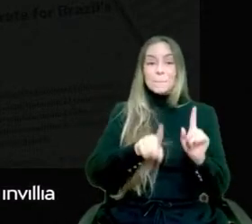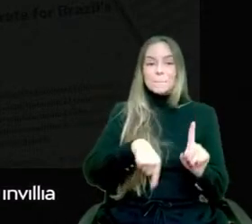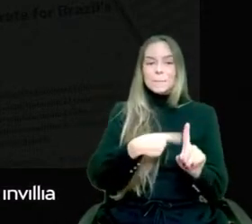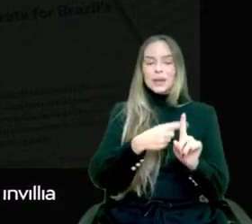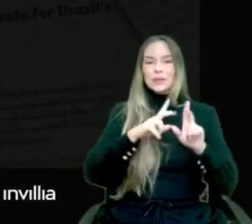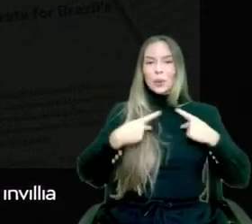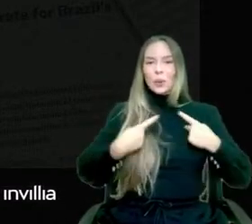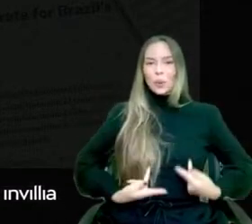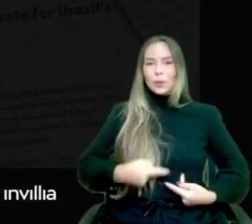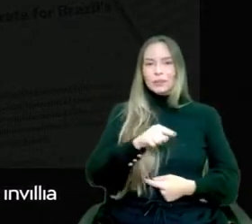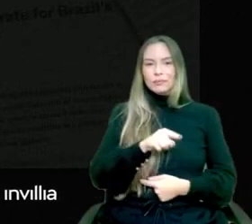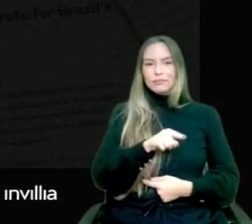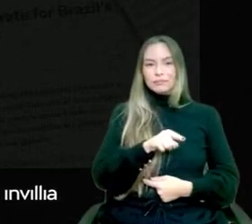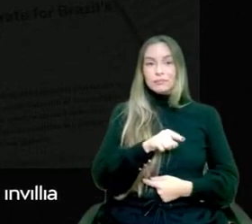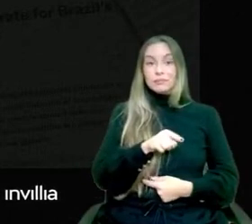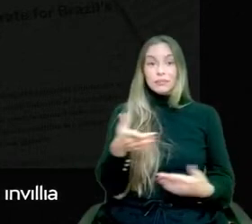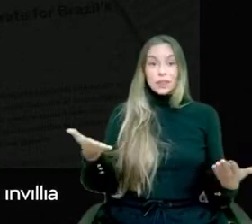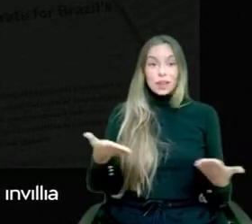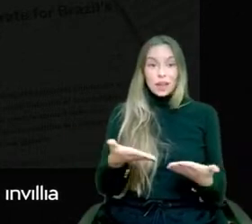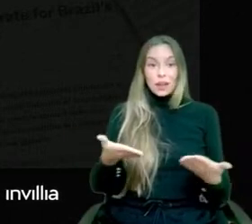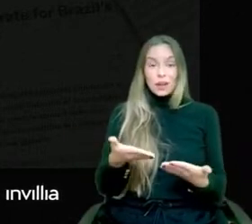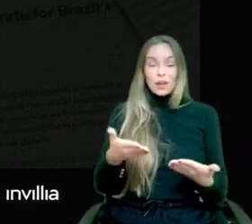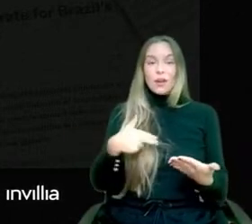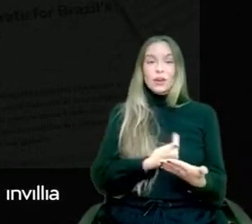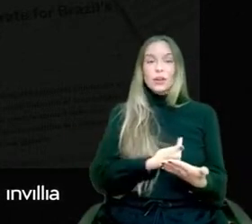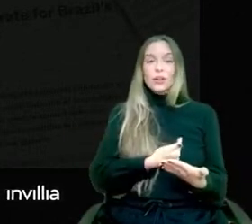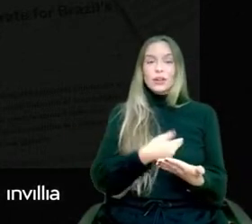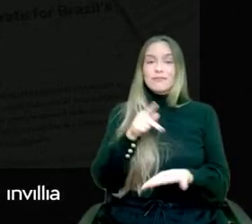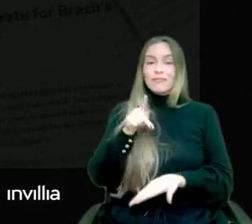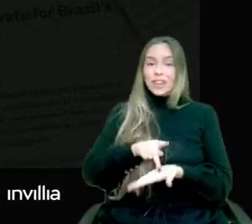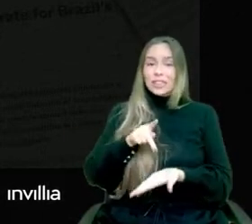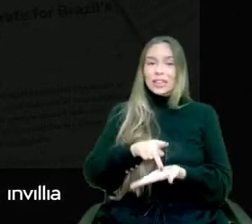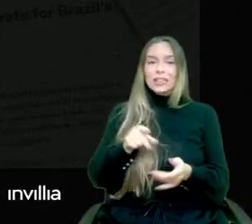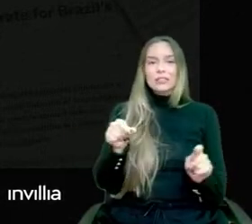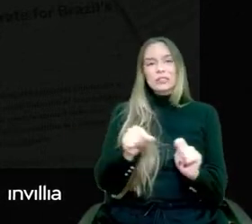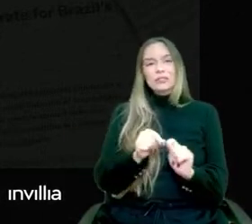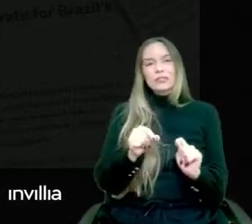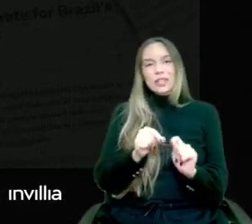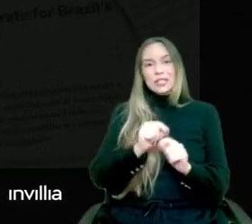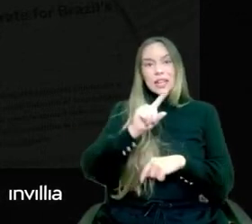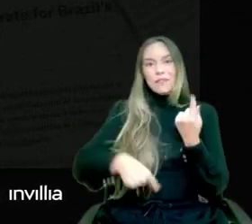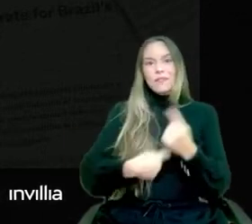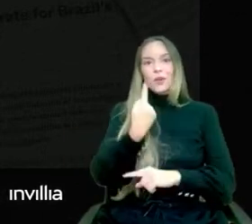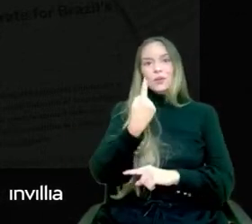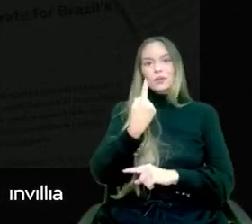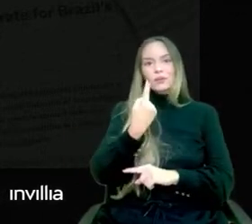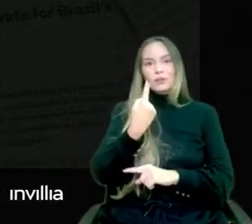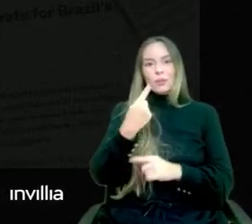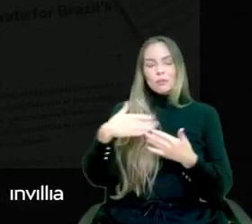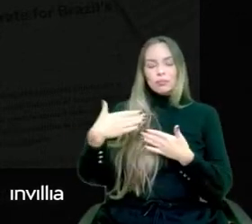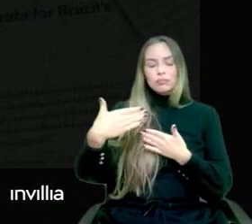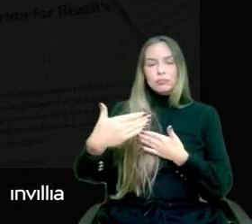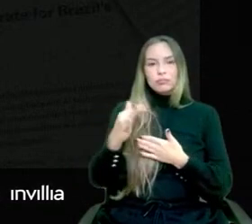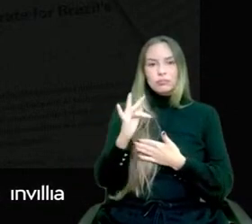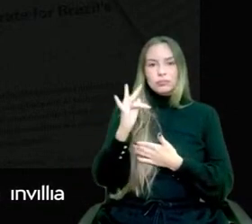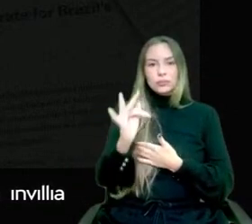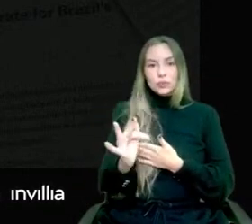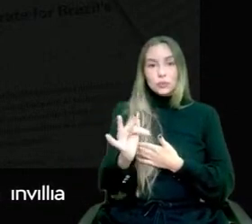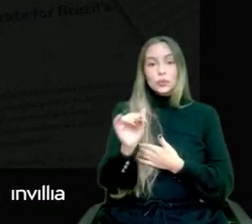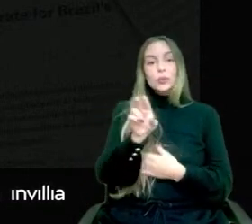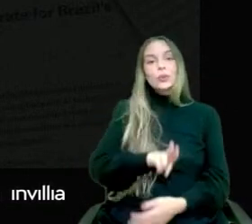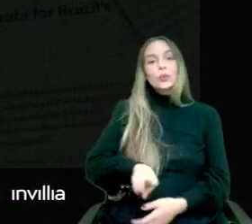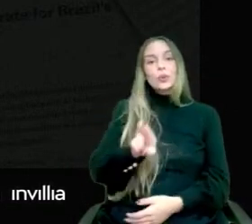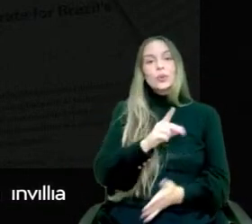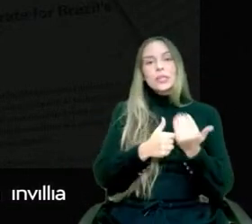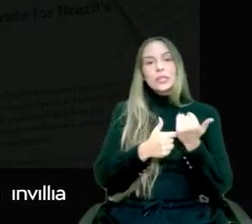This is how we truly make a revolution fast forward, using technology to